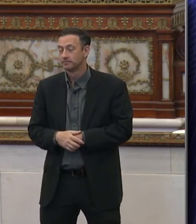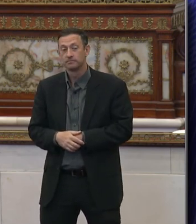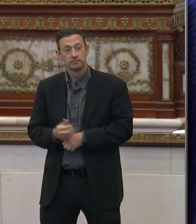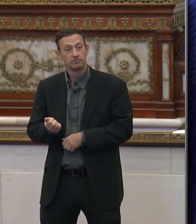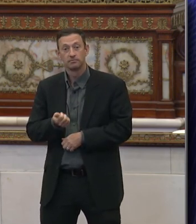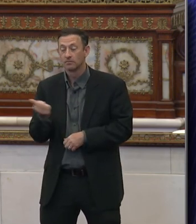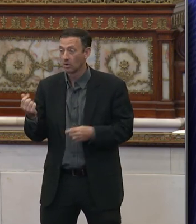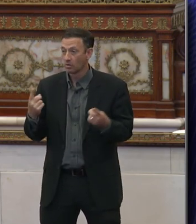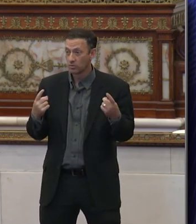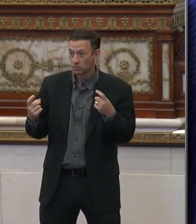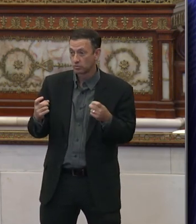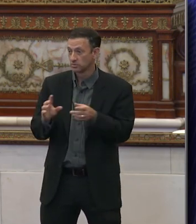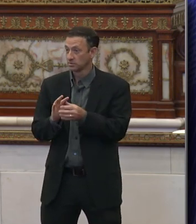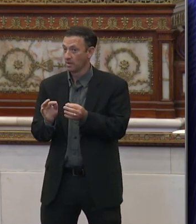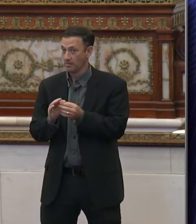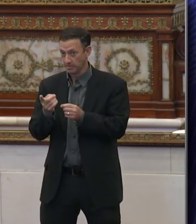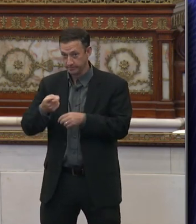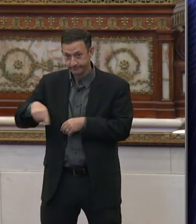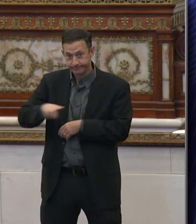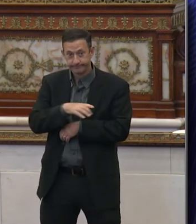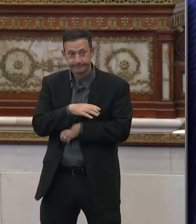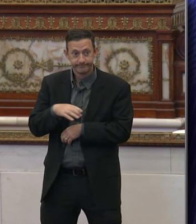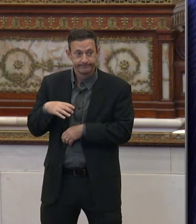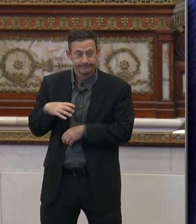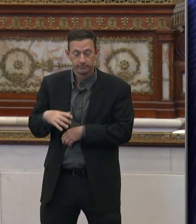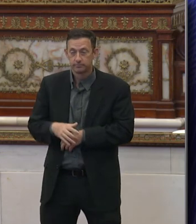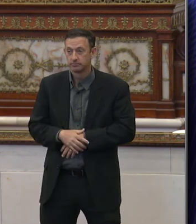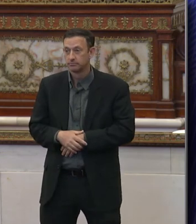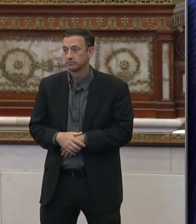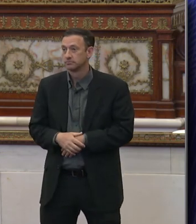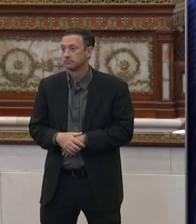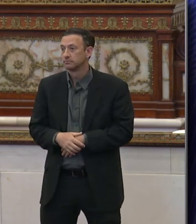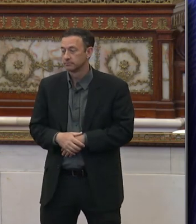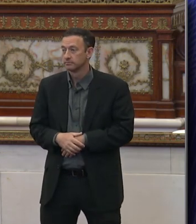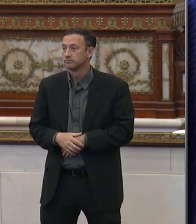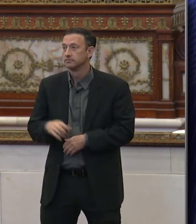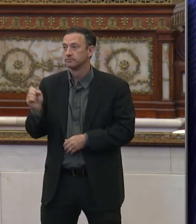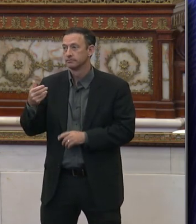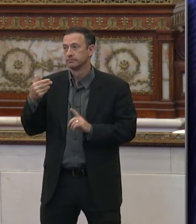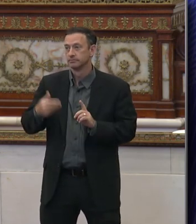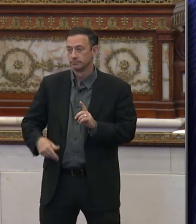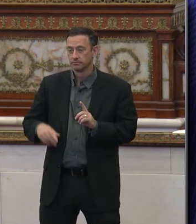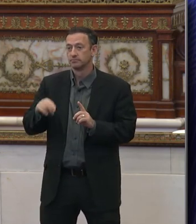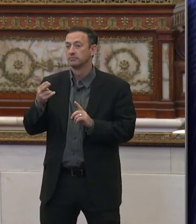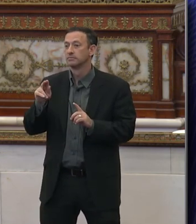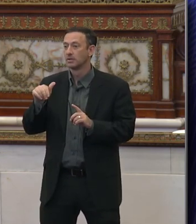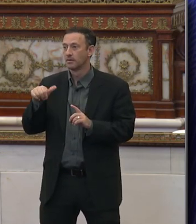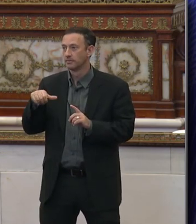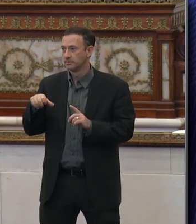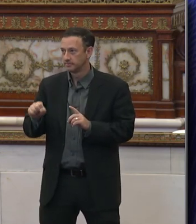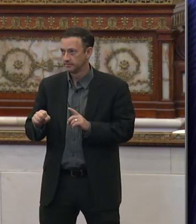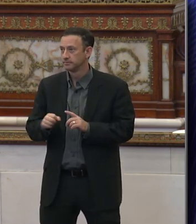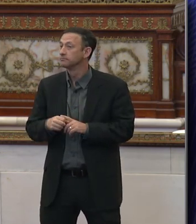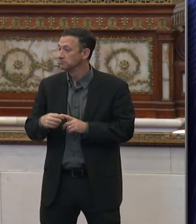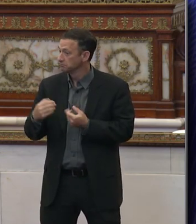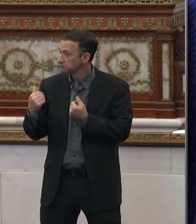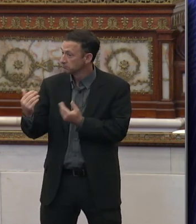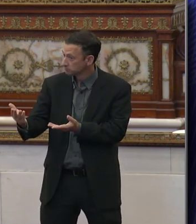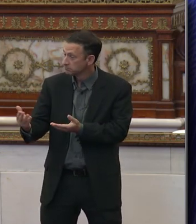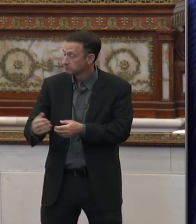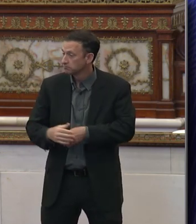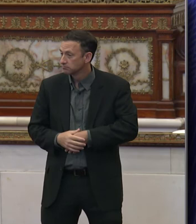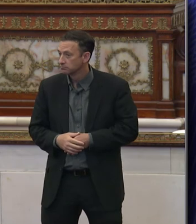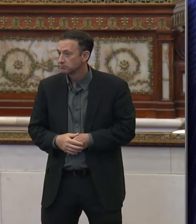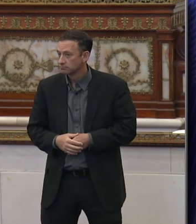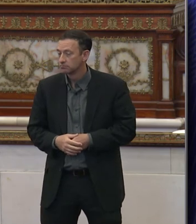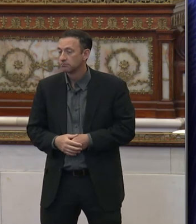any other questions or comments from members of the committee? Yeah, this is Councilmember Thomas. Quick question. Yes, Councilmember. Yes.